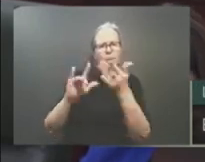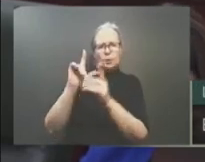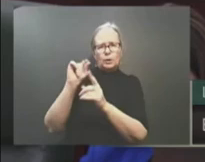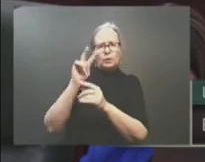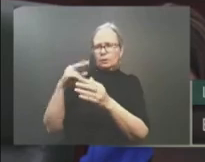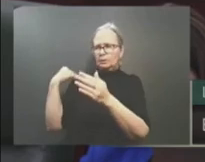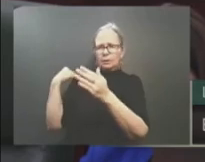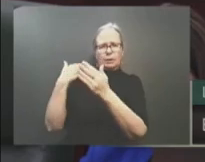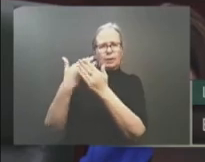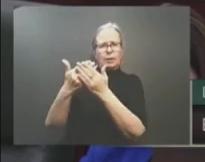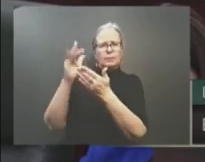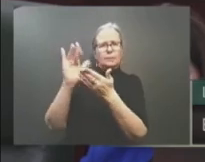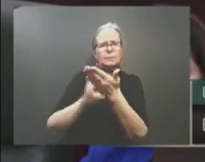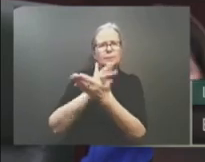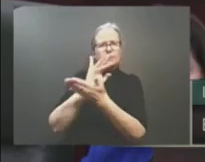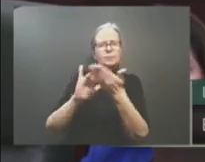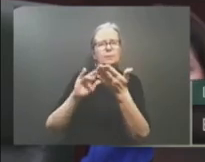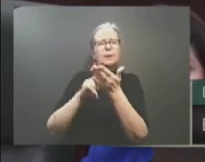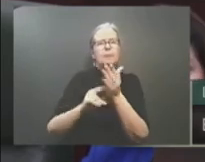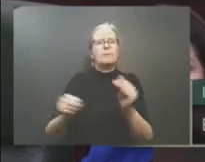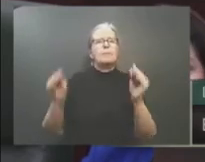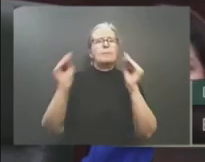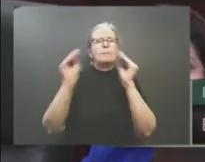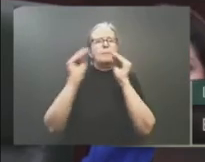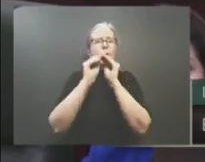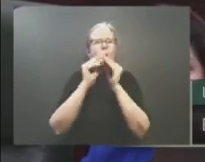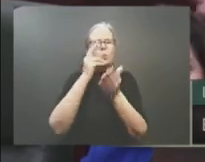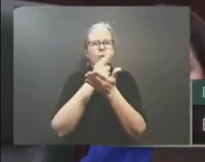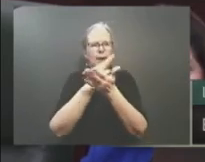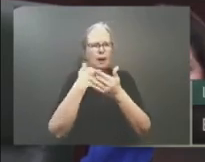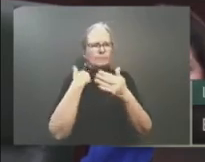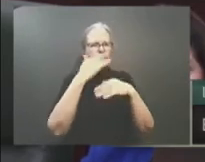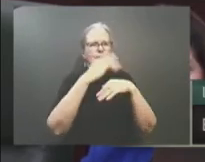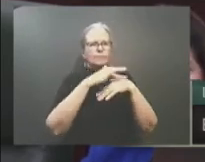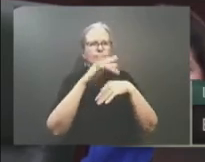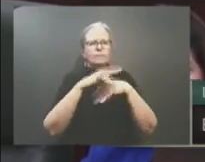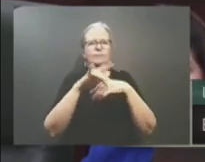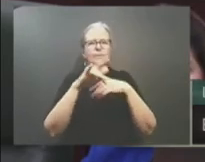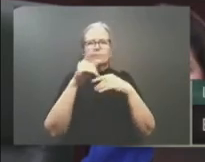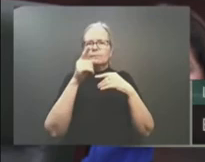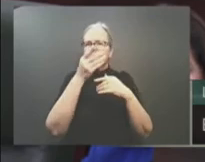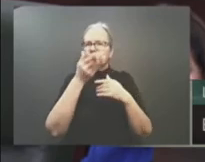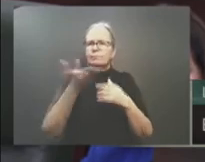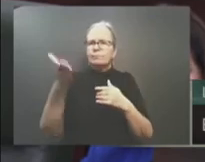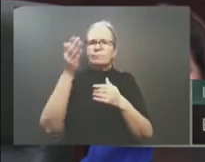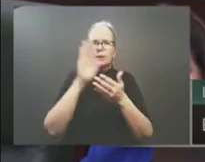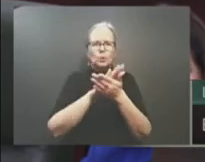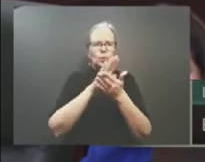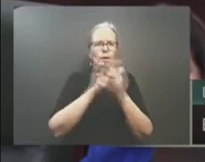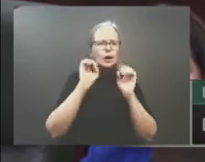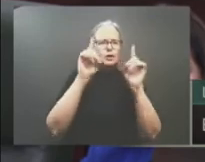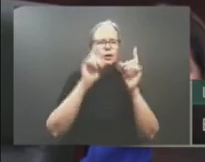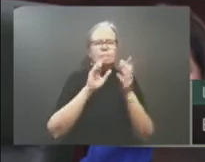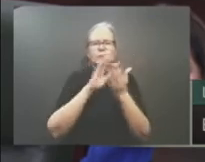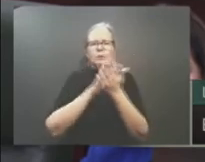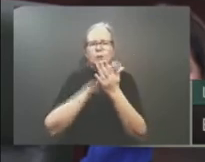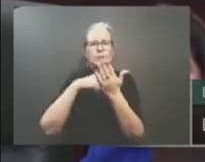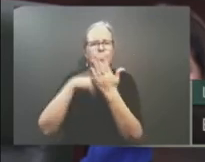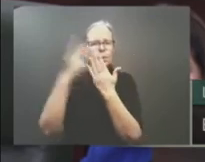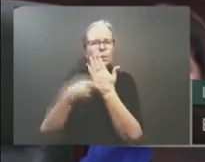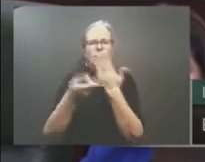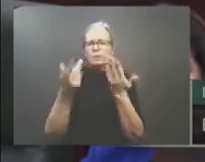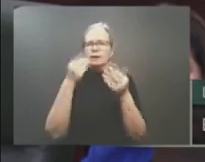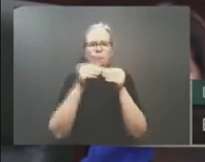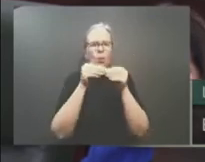for health, education, and other programs. It means more available fiscal room and thereby more runway and capacity